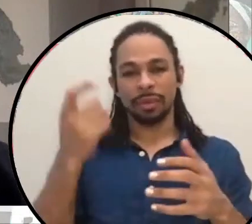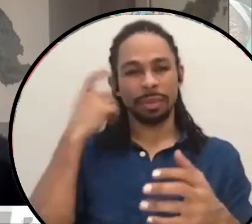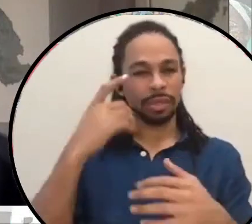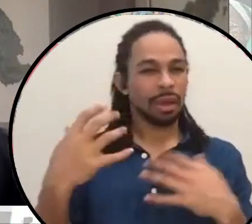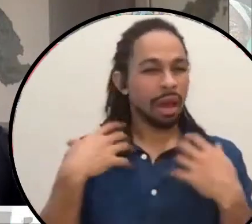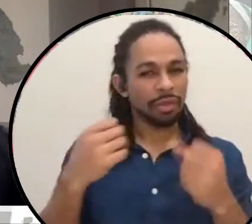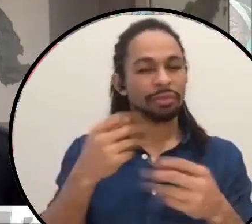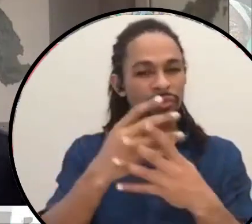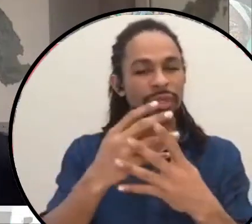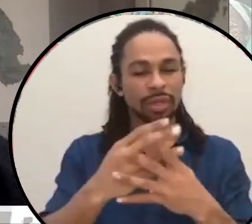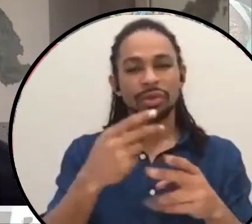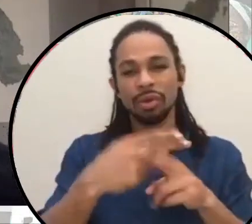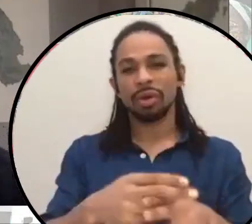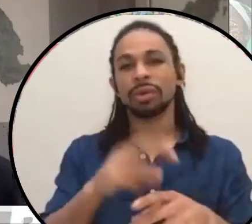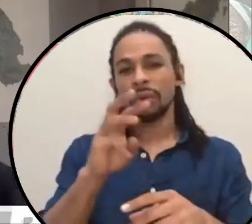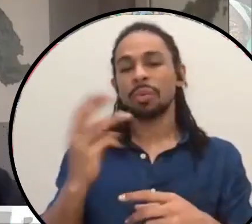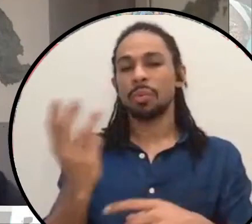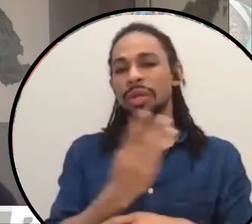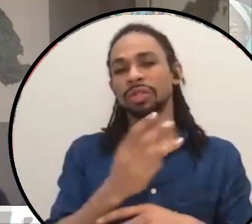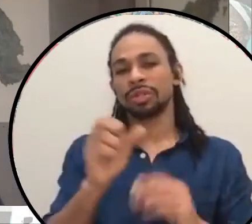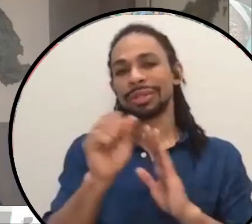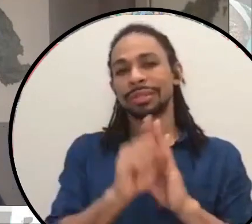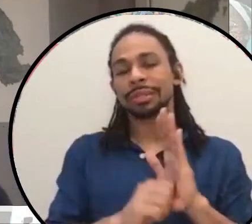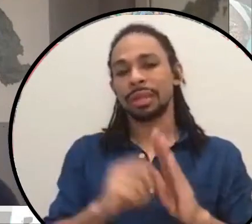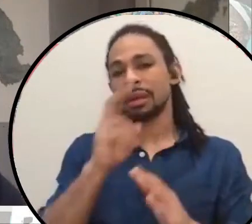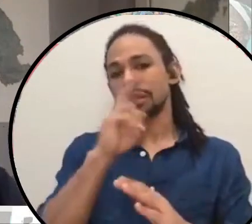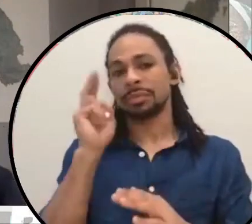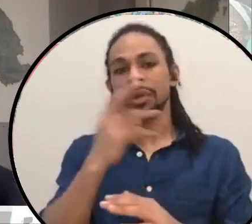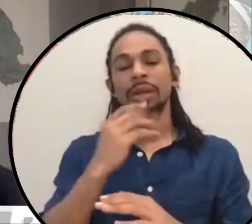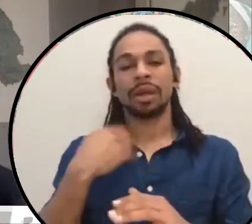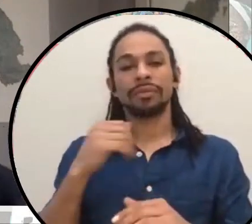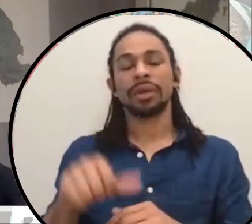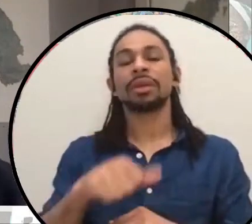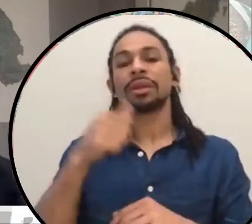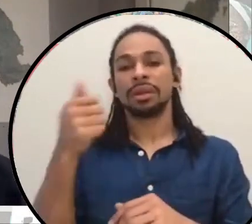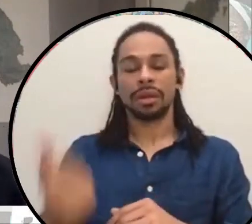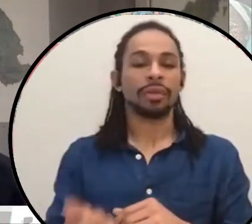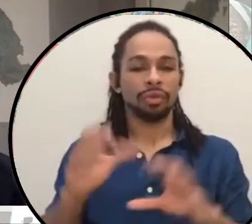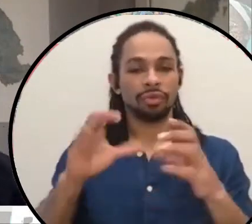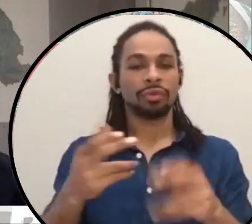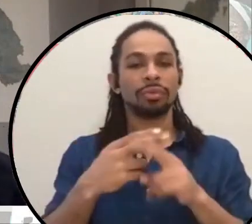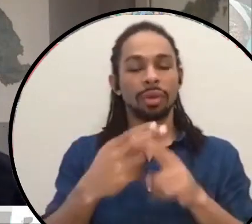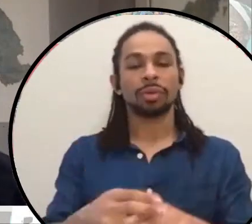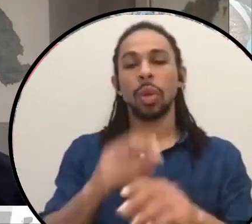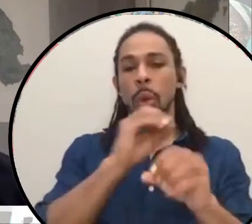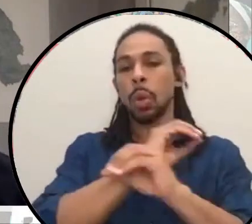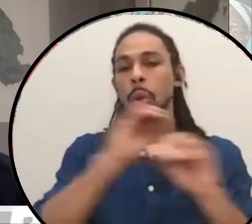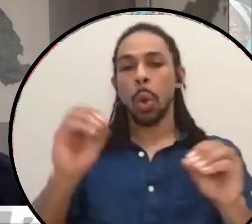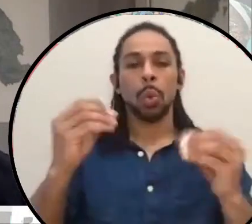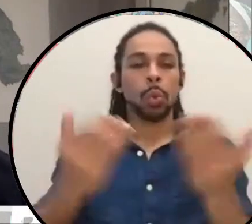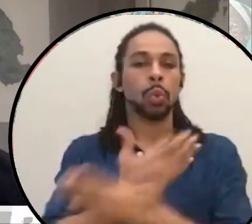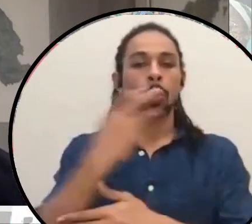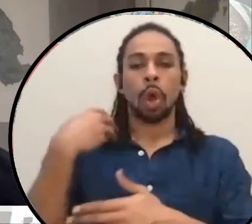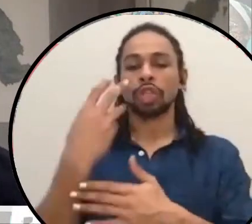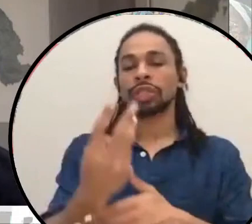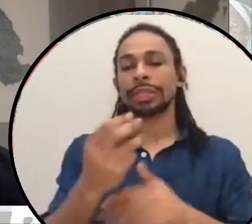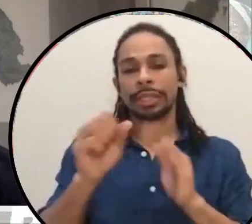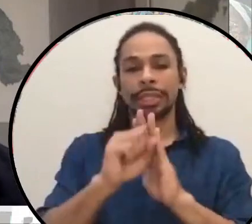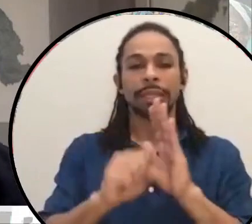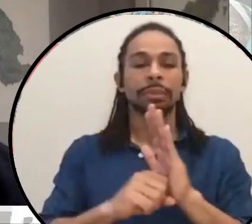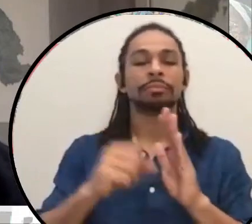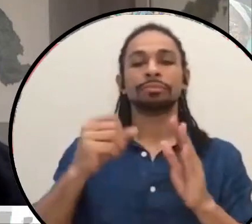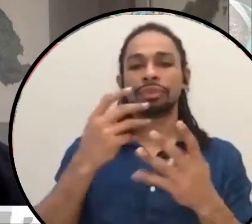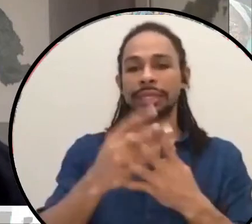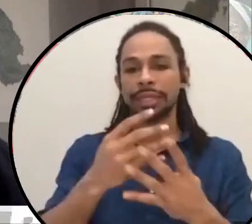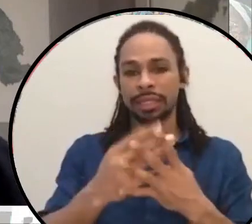Um, and also this is part of a group I'm with now called no new Washington prisons. Um, we're also trying something new that